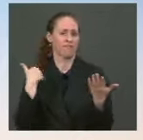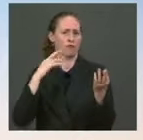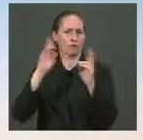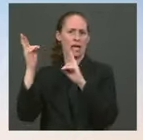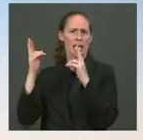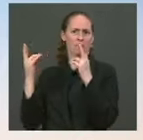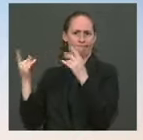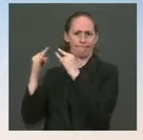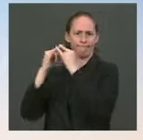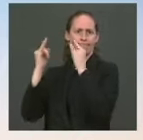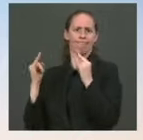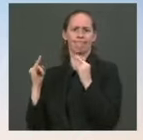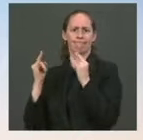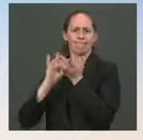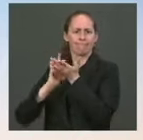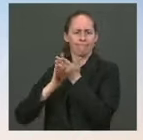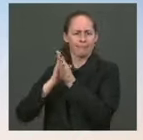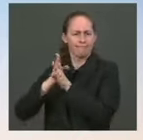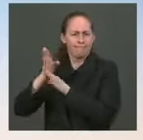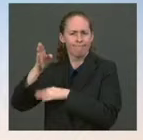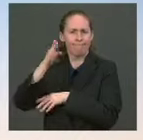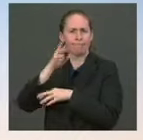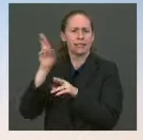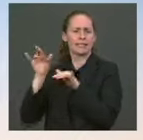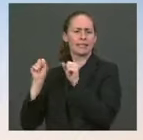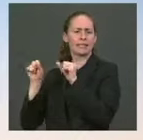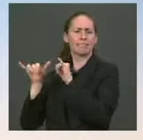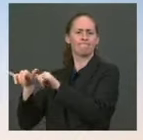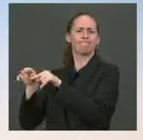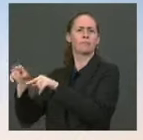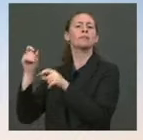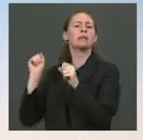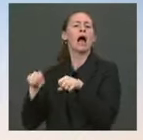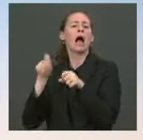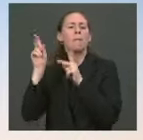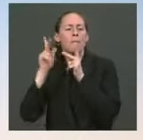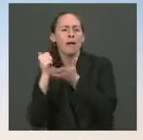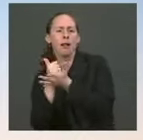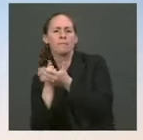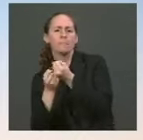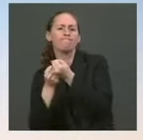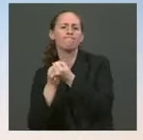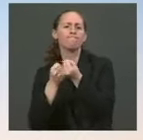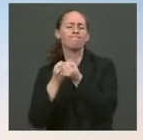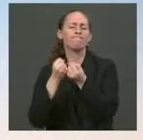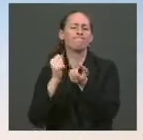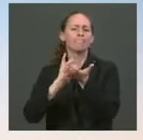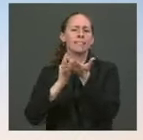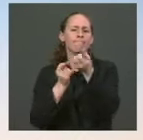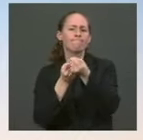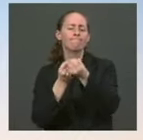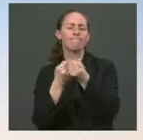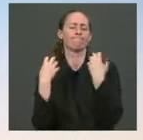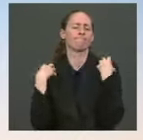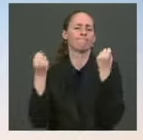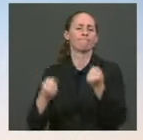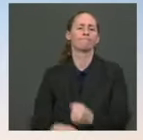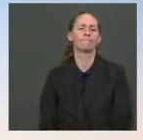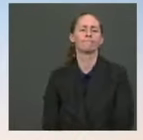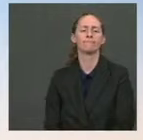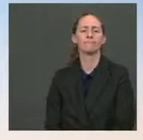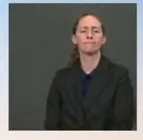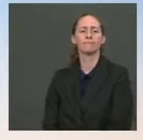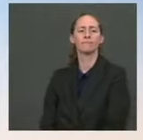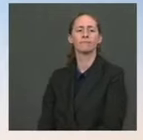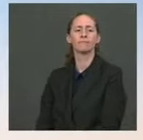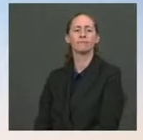a certain standard of ability to address medical needs. It is, it was, it's hot in Del Rio,